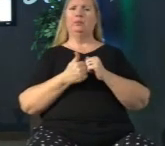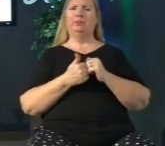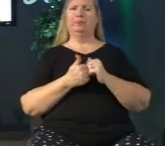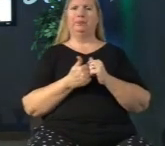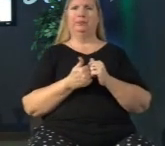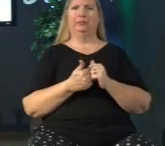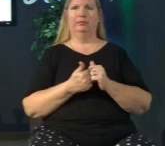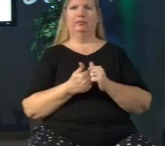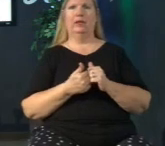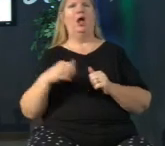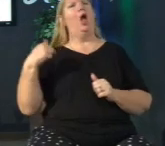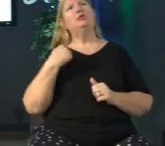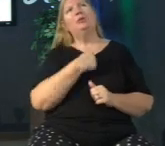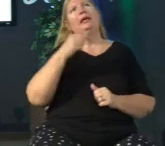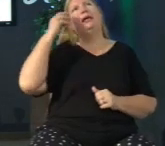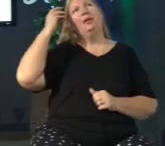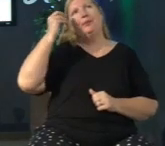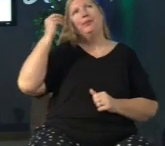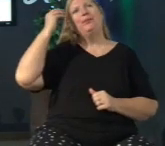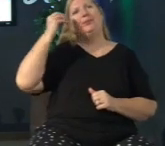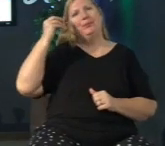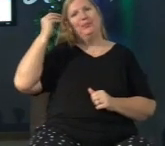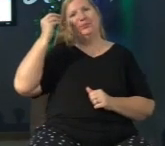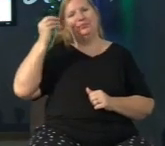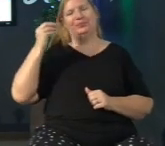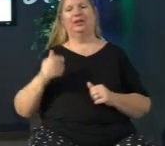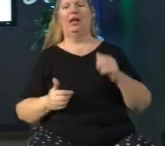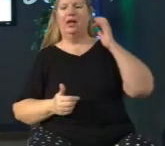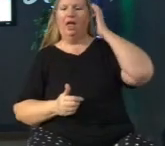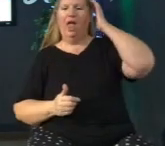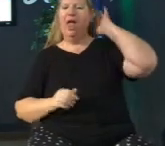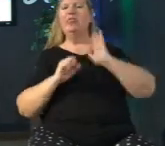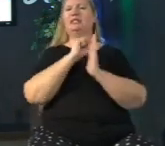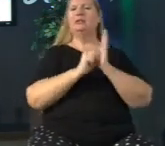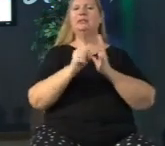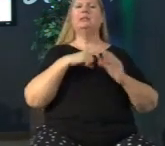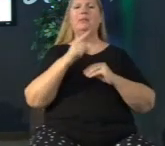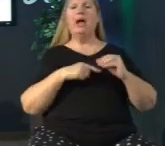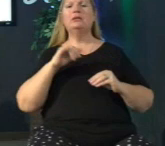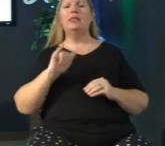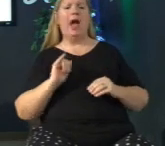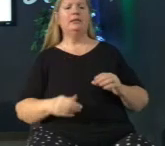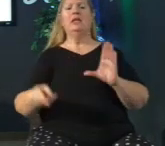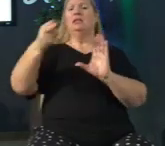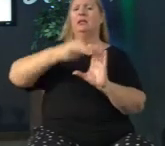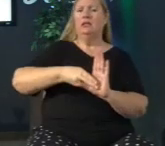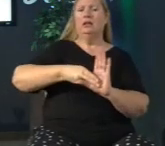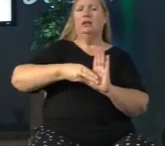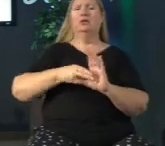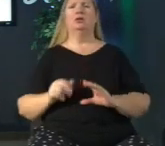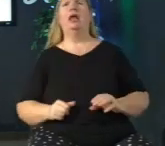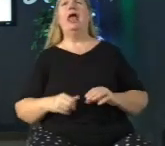we often wonder but that's what this series is about this engage series calling us to